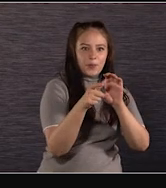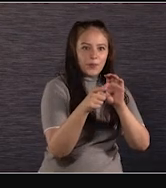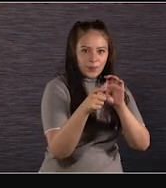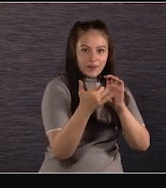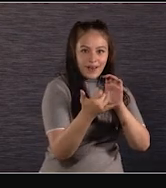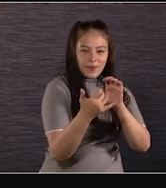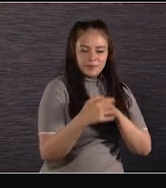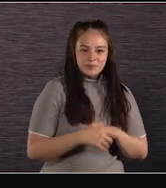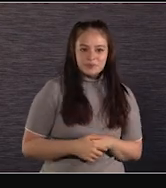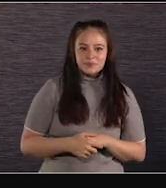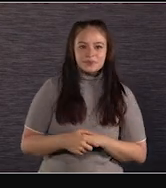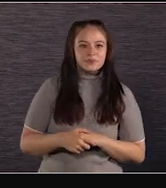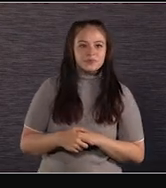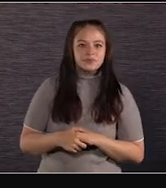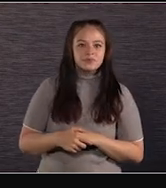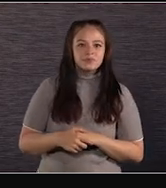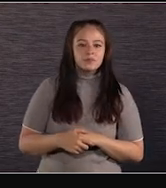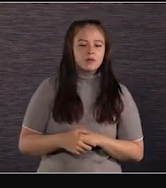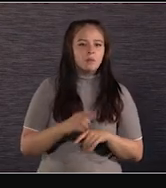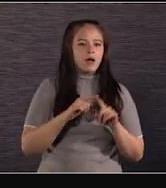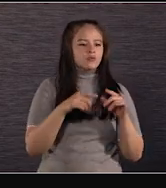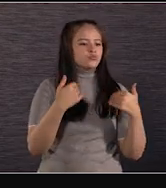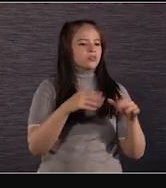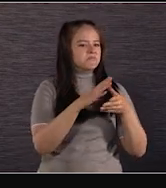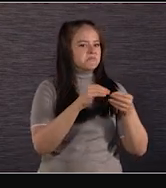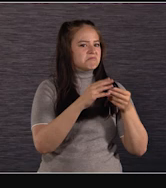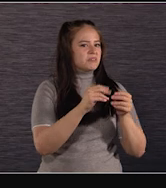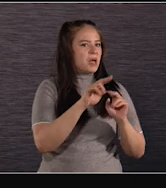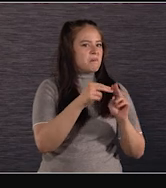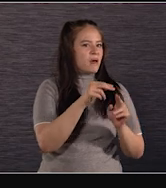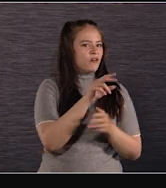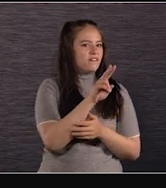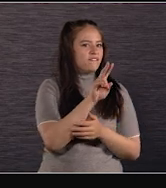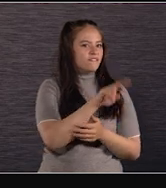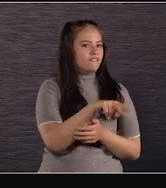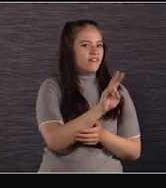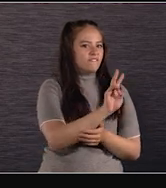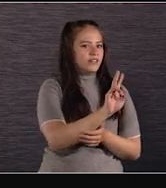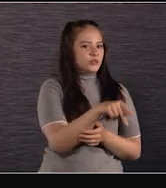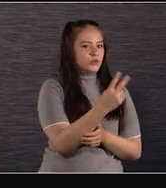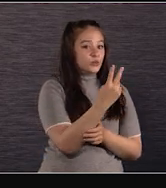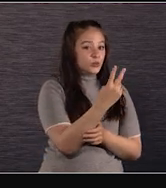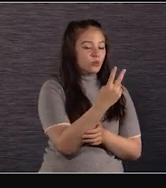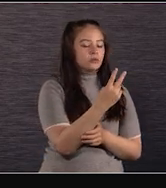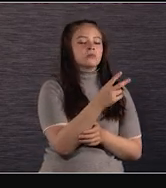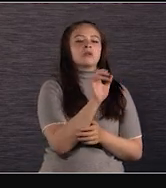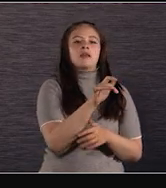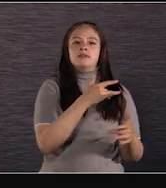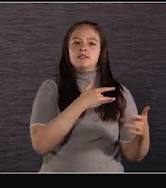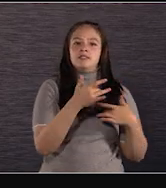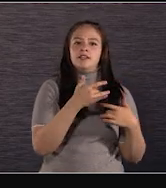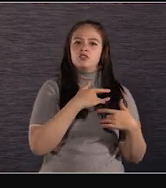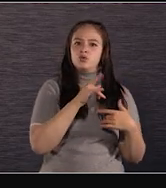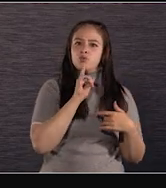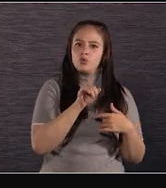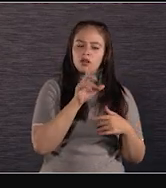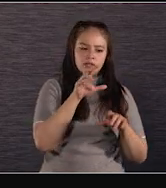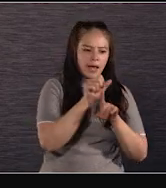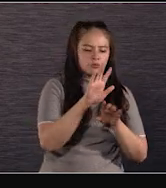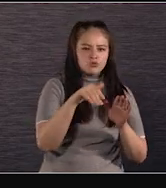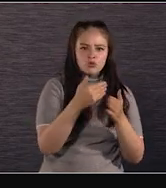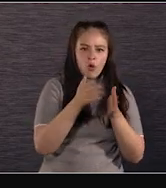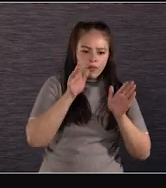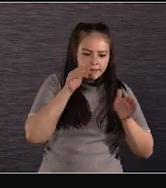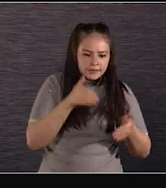But the big story with the Venice Tube is really the sensor. So the sensor offers just incredible detail. This